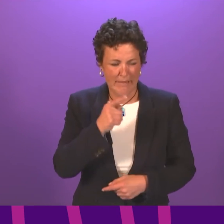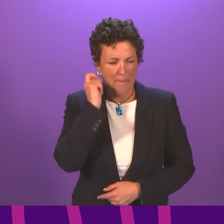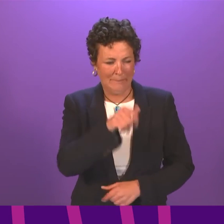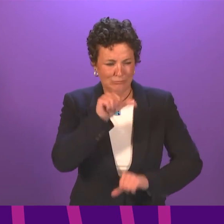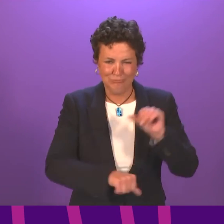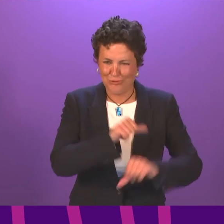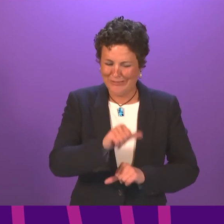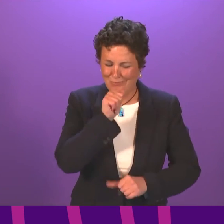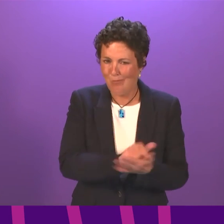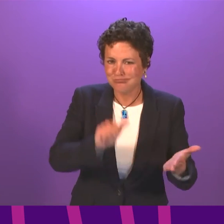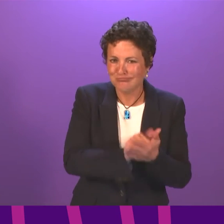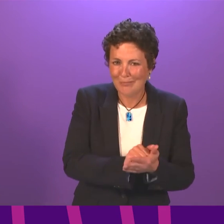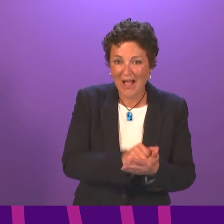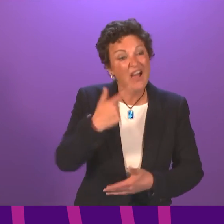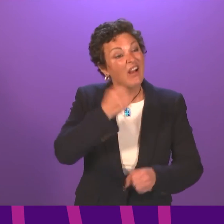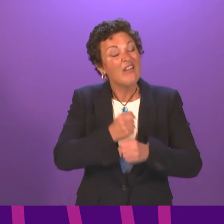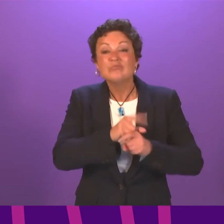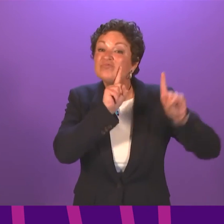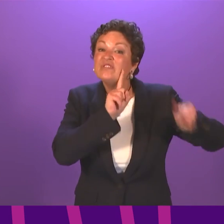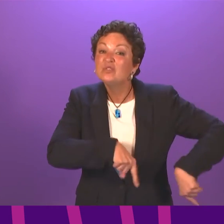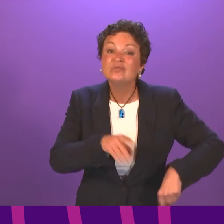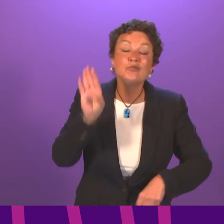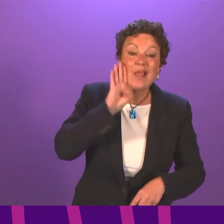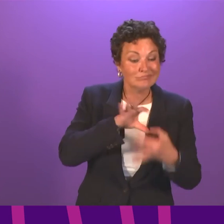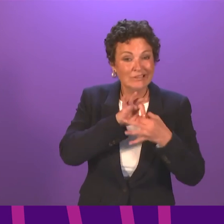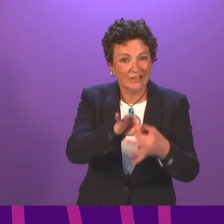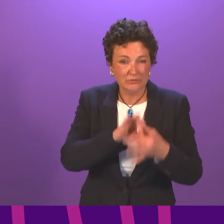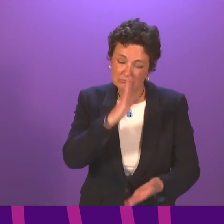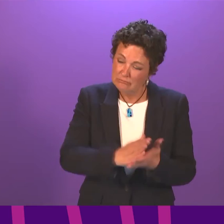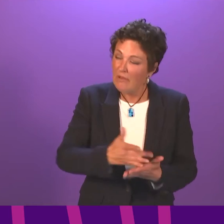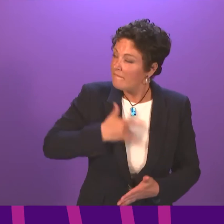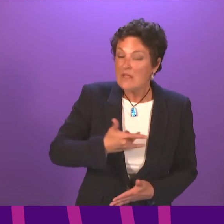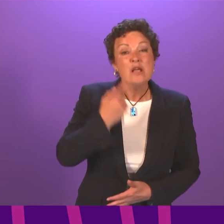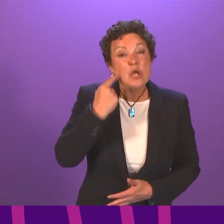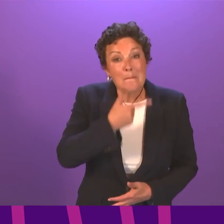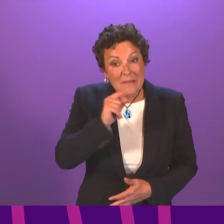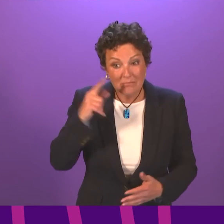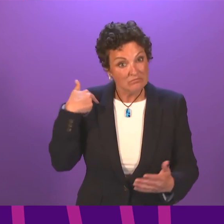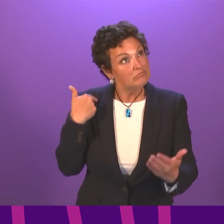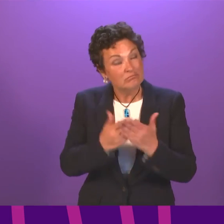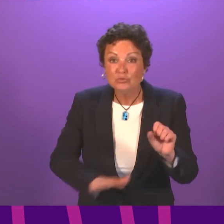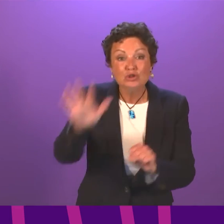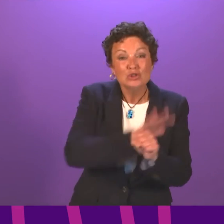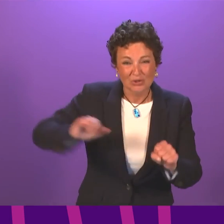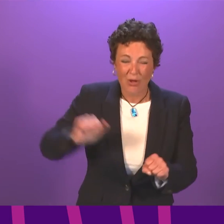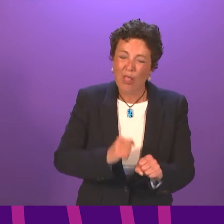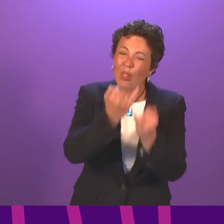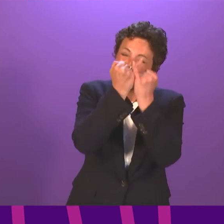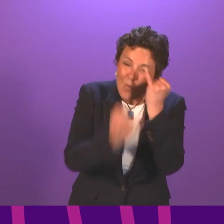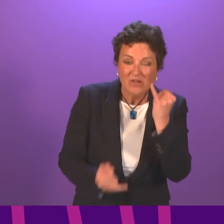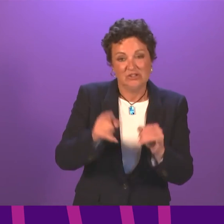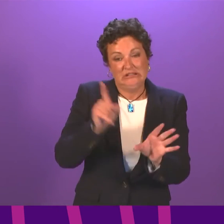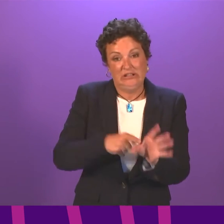refusing to listen and engage. Young people across Scotland have had the hardest year of their lives. You have had a year